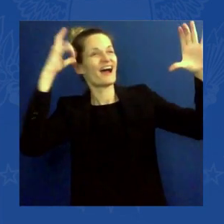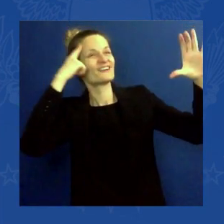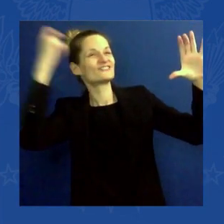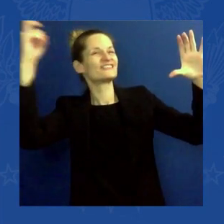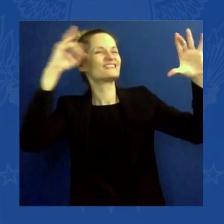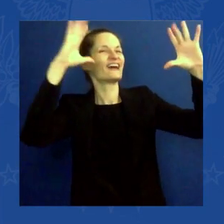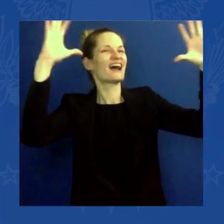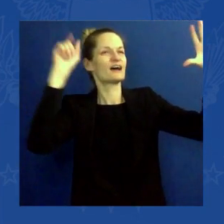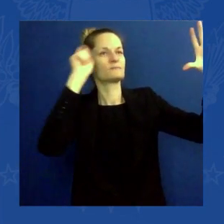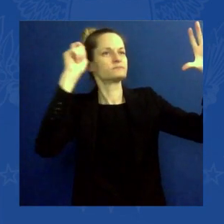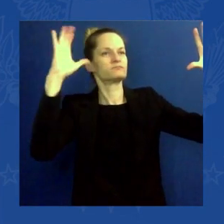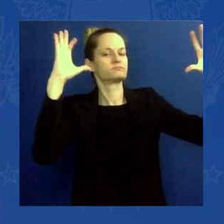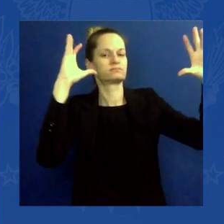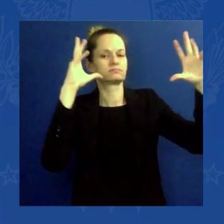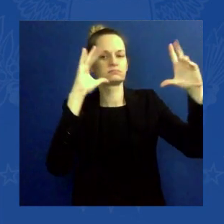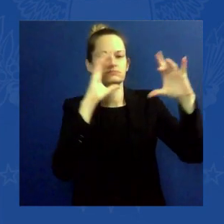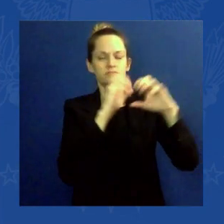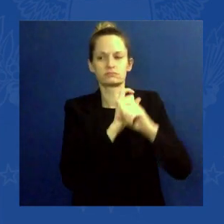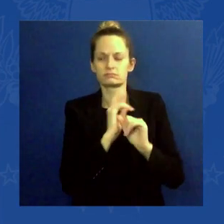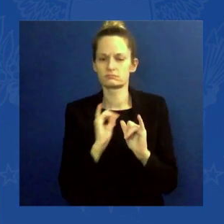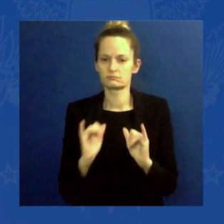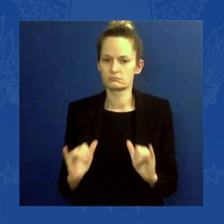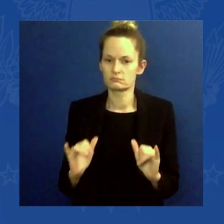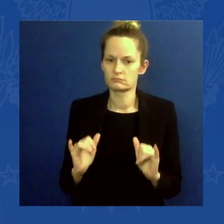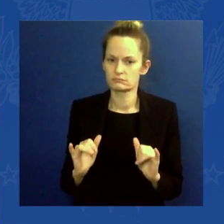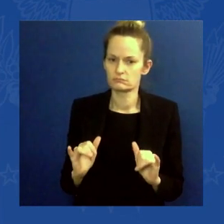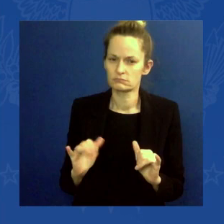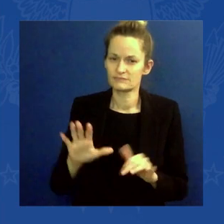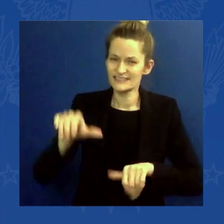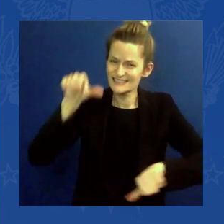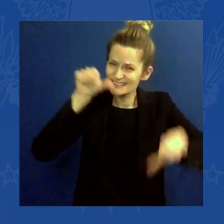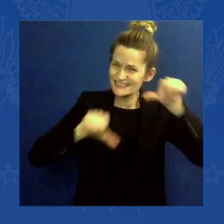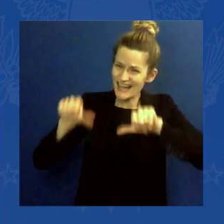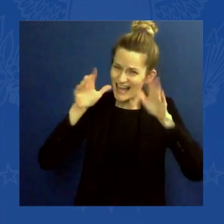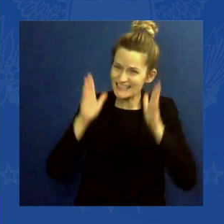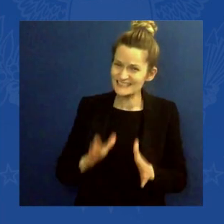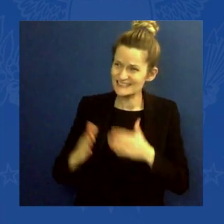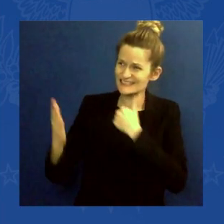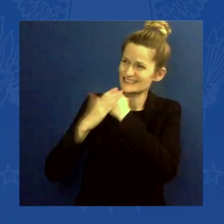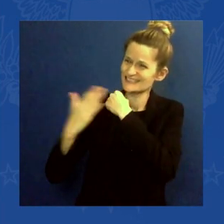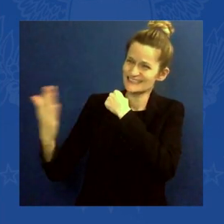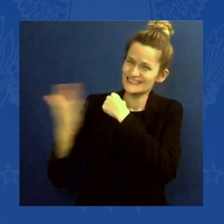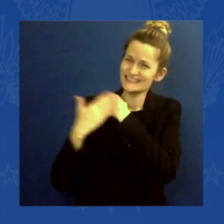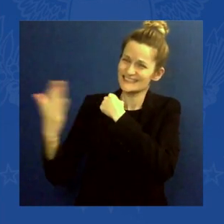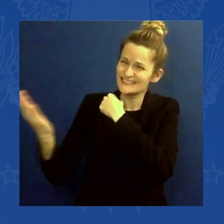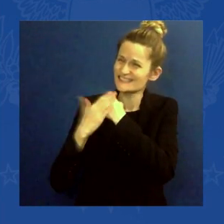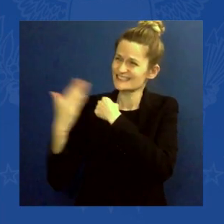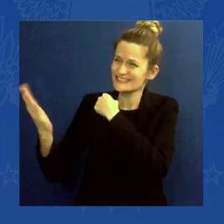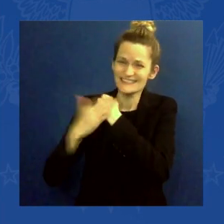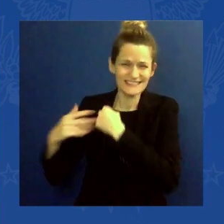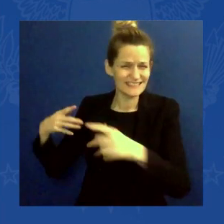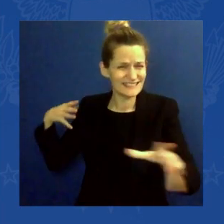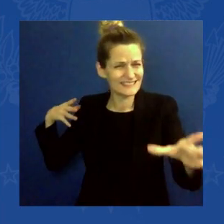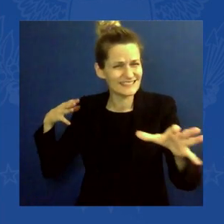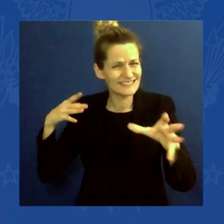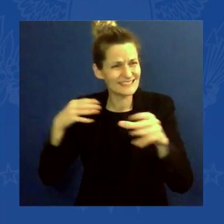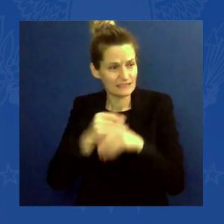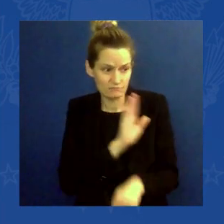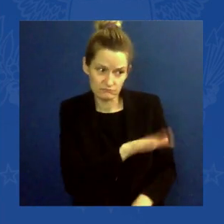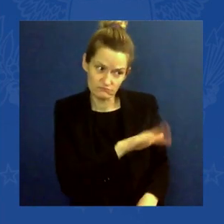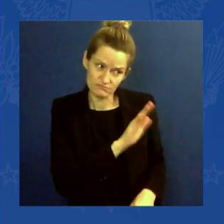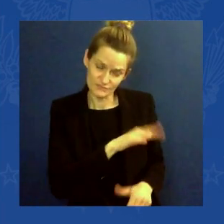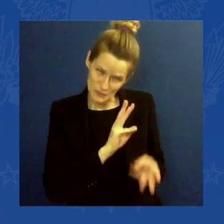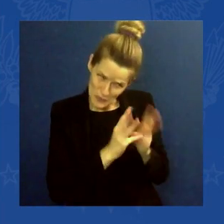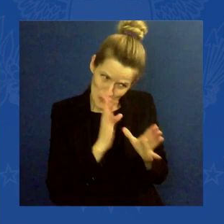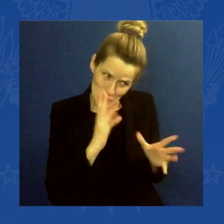us for years that extreme weather is going to get more extreme. We're living it in real time now.